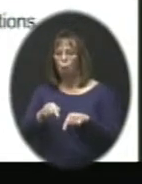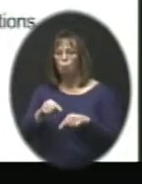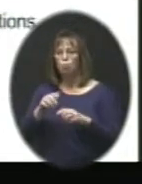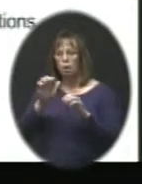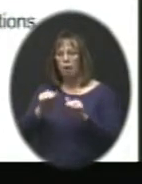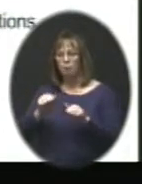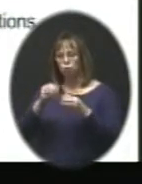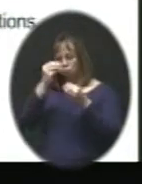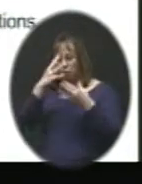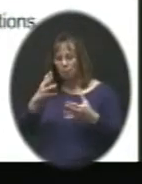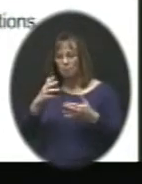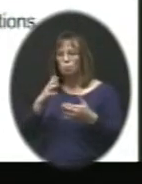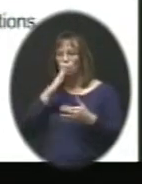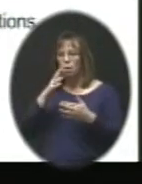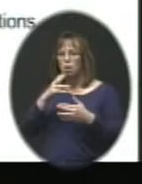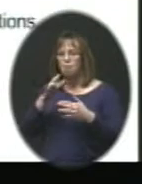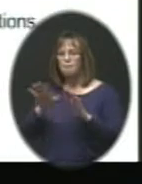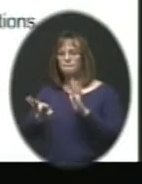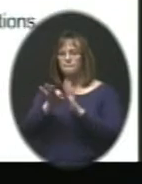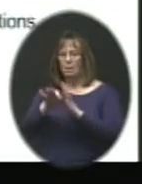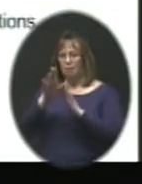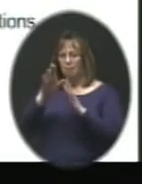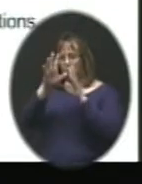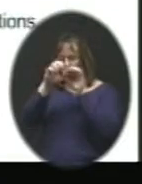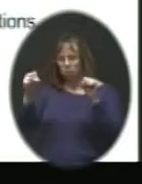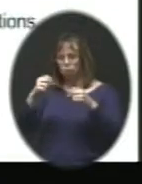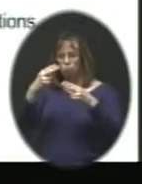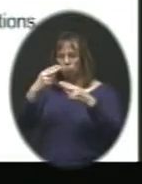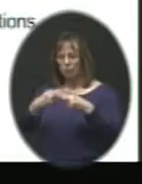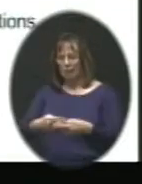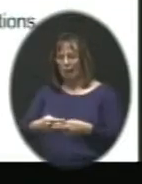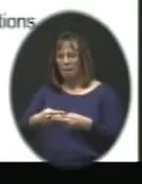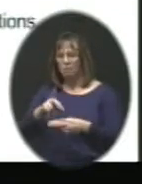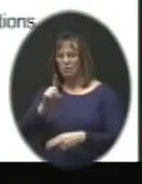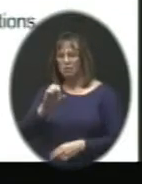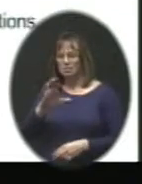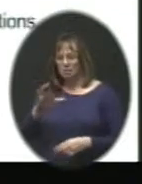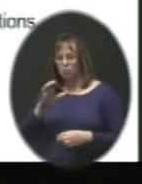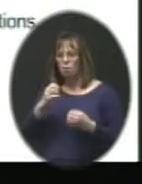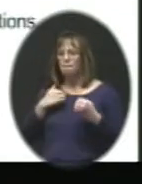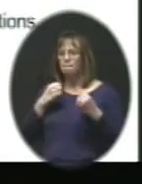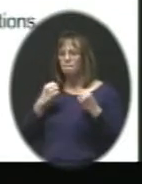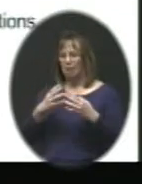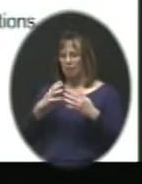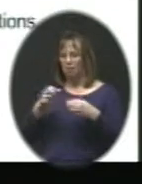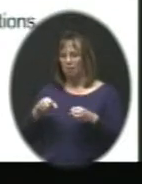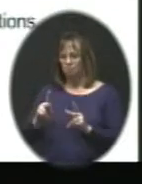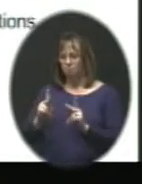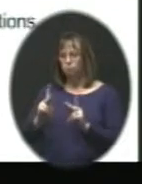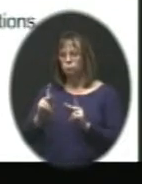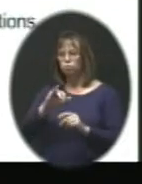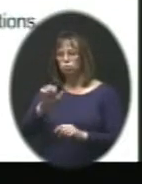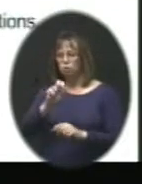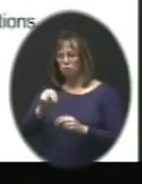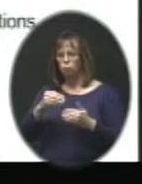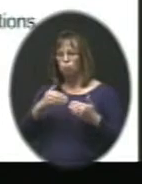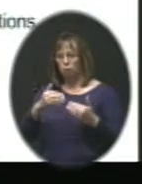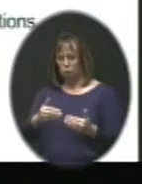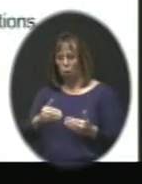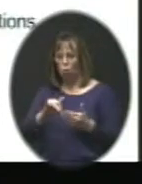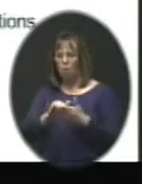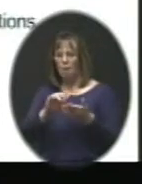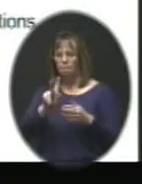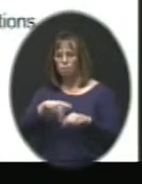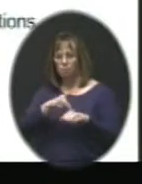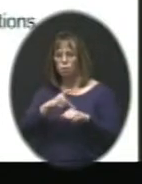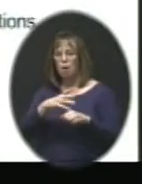a principal will be named in December. There'll be lots of opportunities starting in January to get to know that principal and also for that principal to get